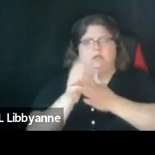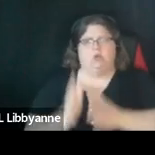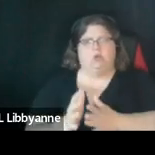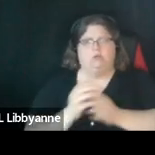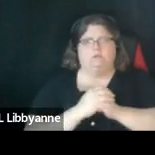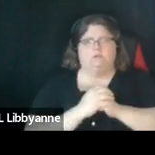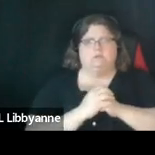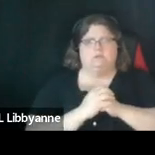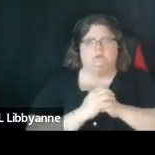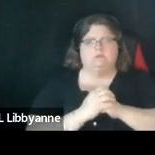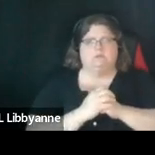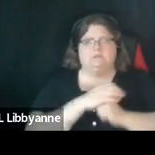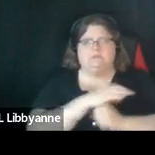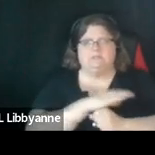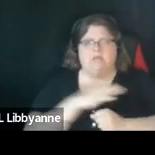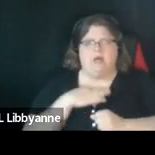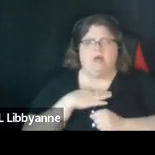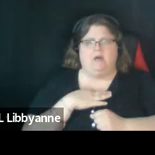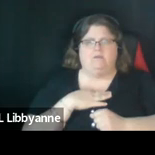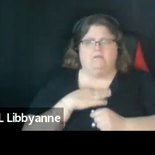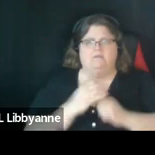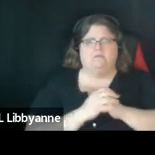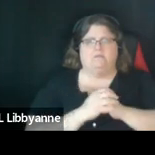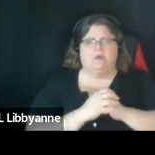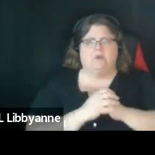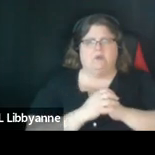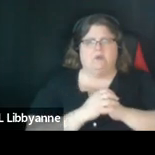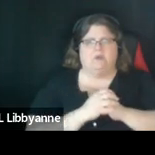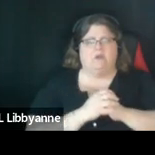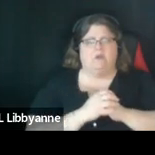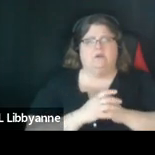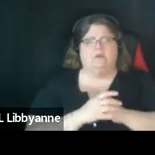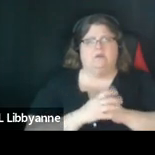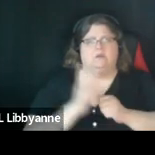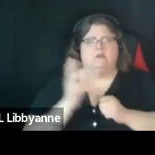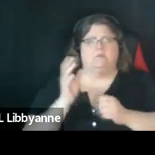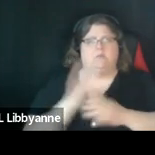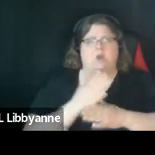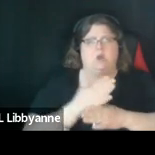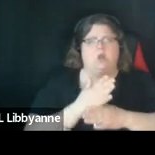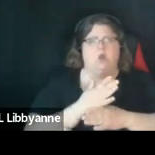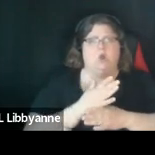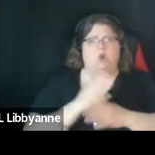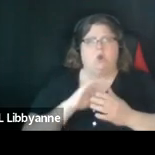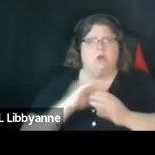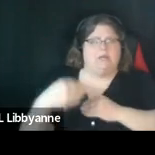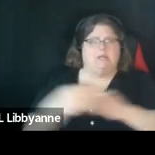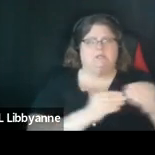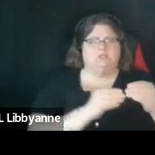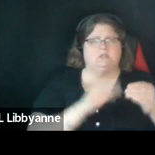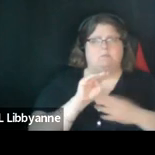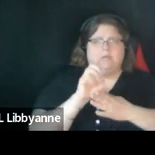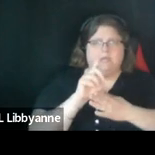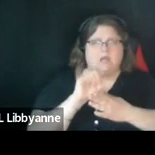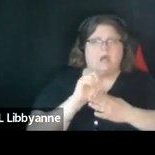bargaining units community advocates foundations partner organizations media elected officials